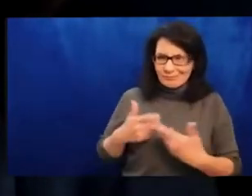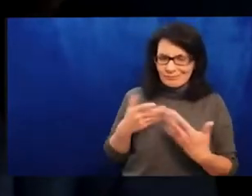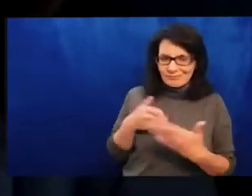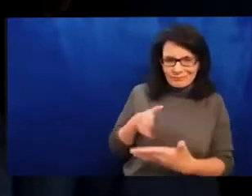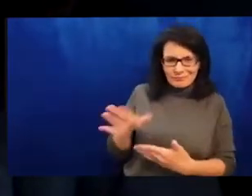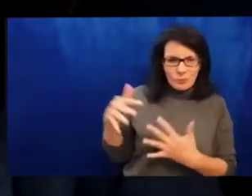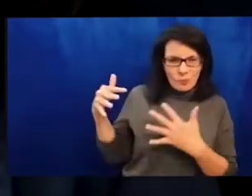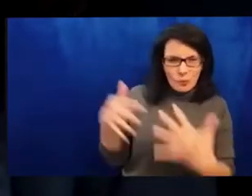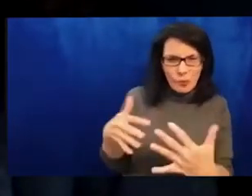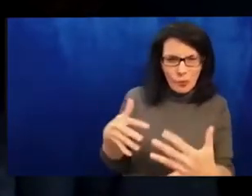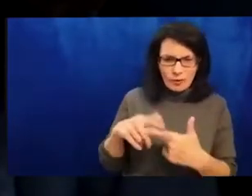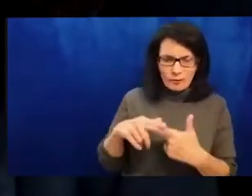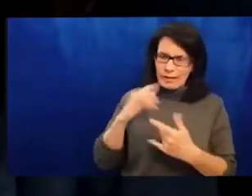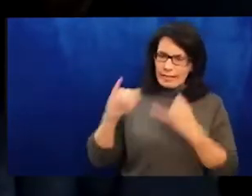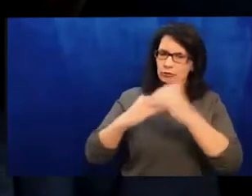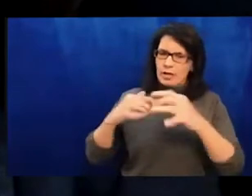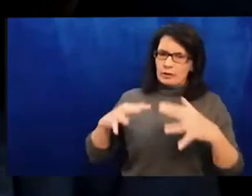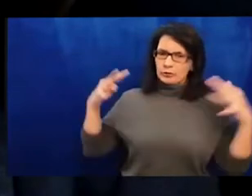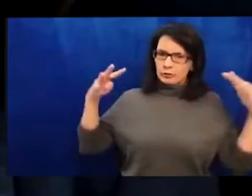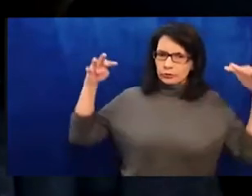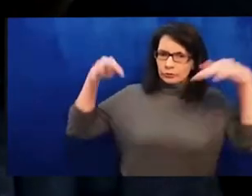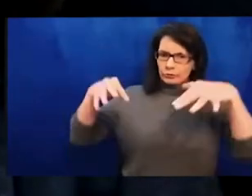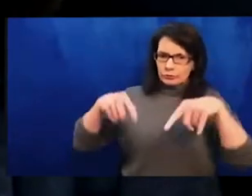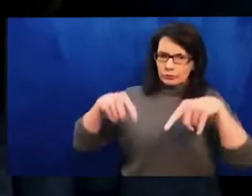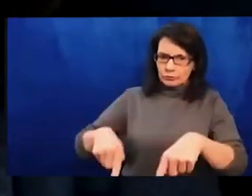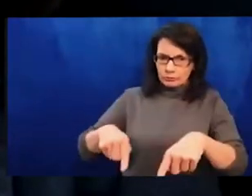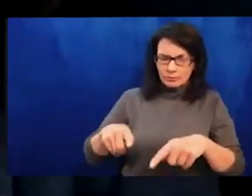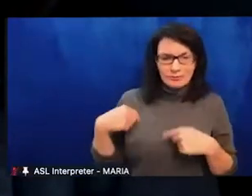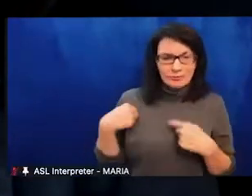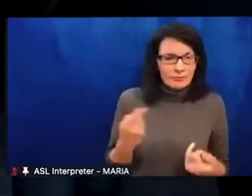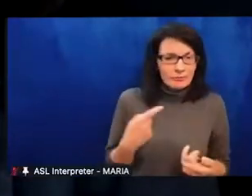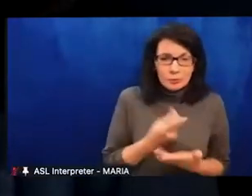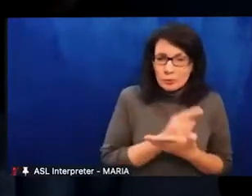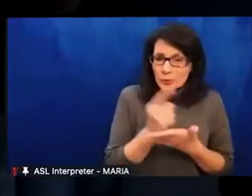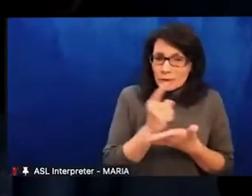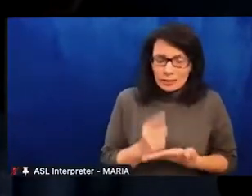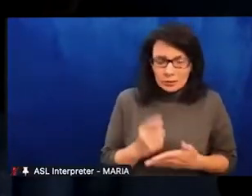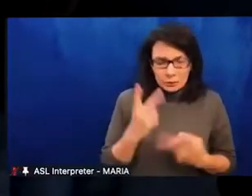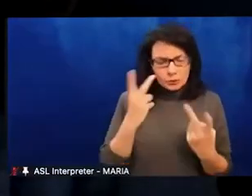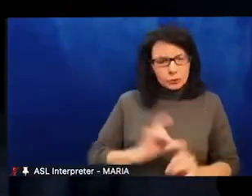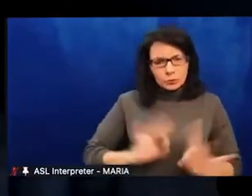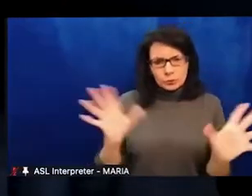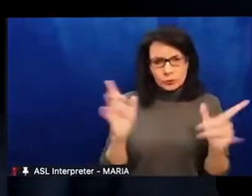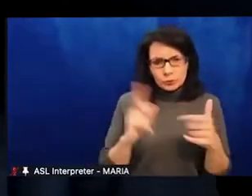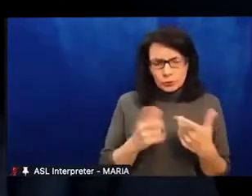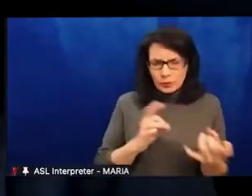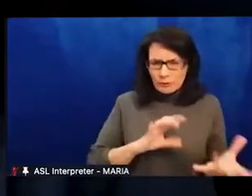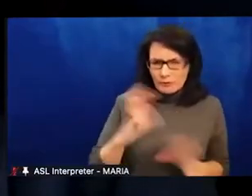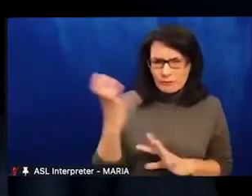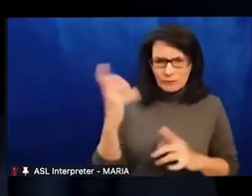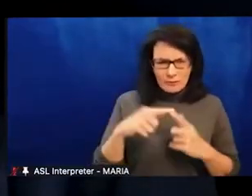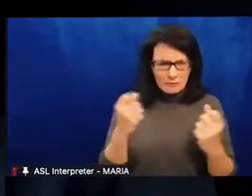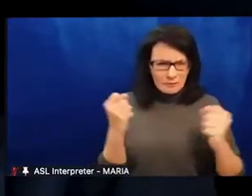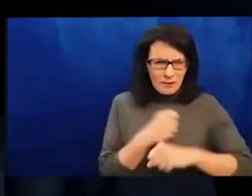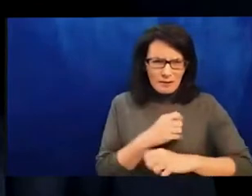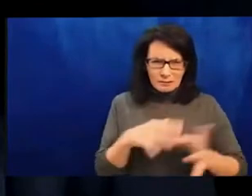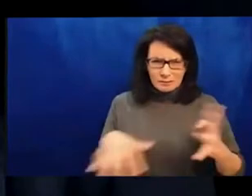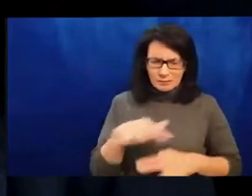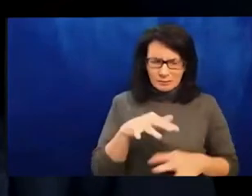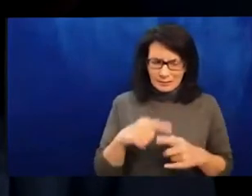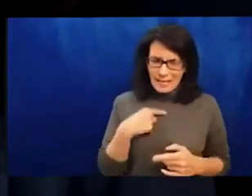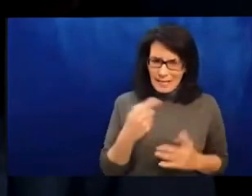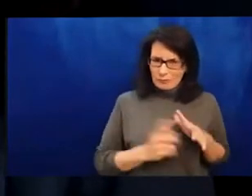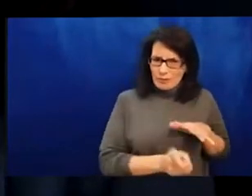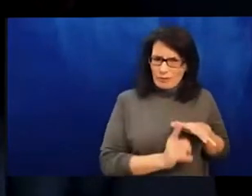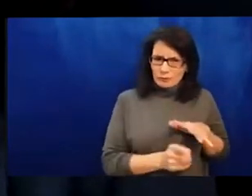format. It was our intention, as Dia said at the outset, to learn about what is happening in Ukraine and how to be in solidarity with the Ukrainian people